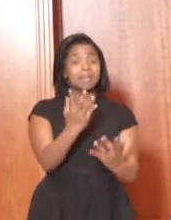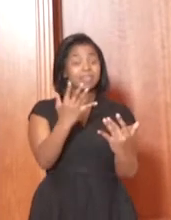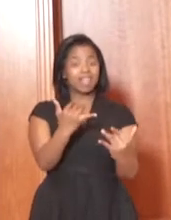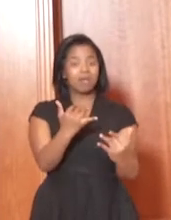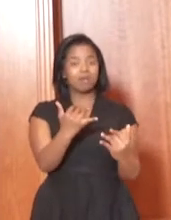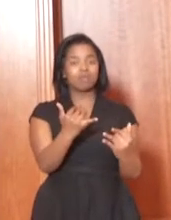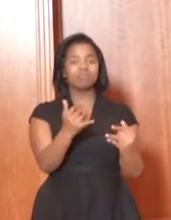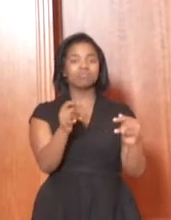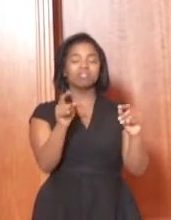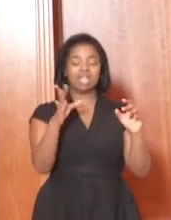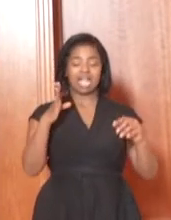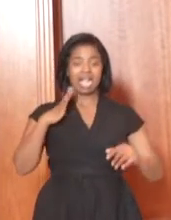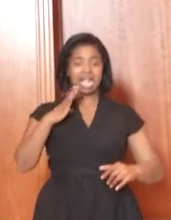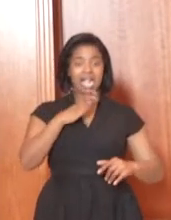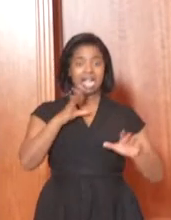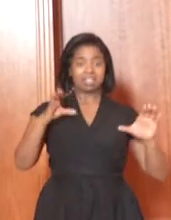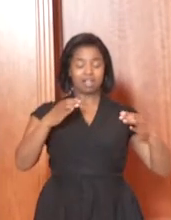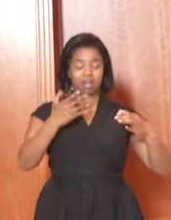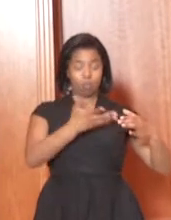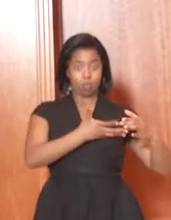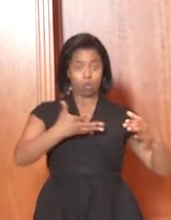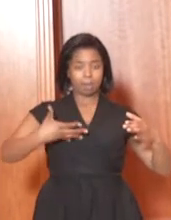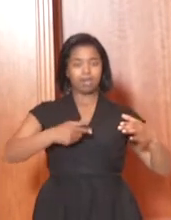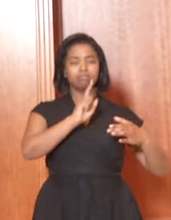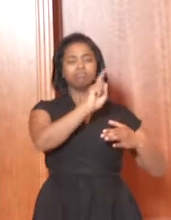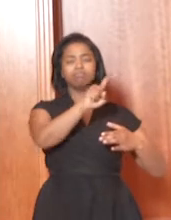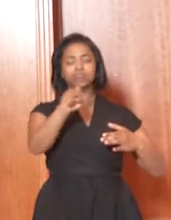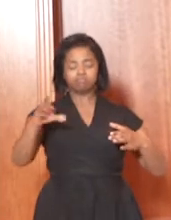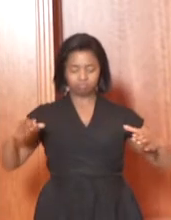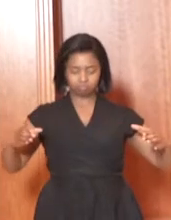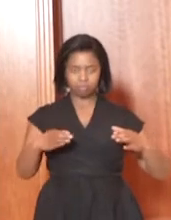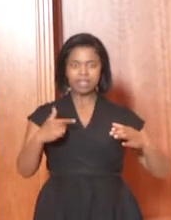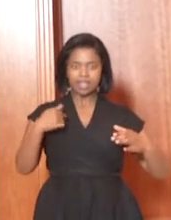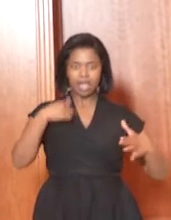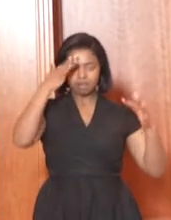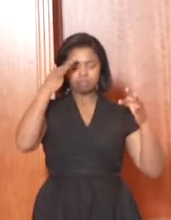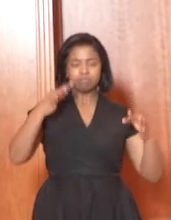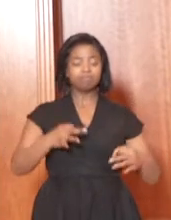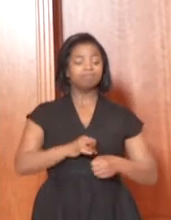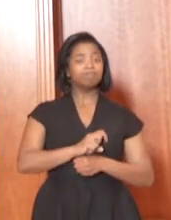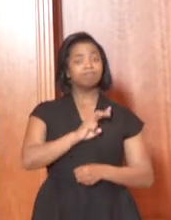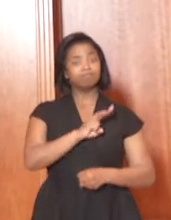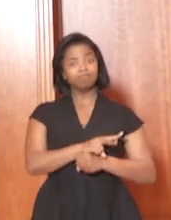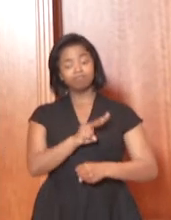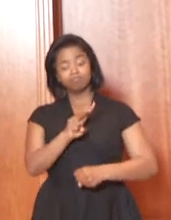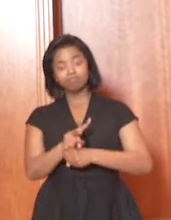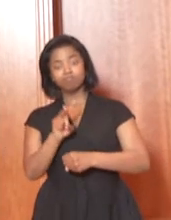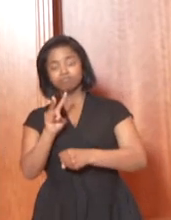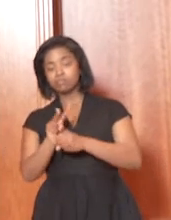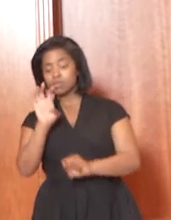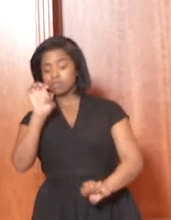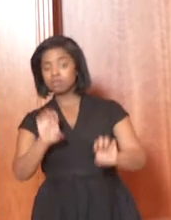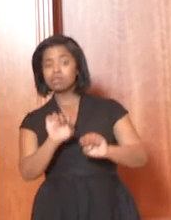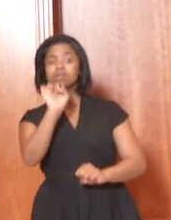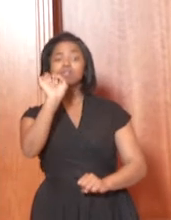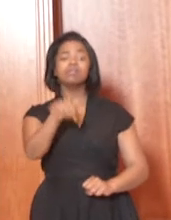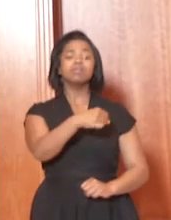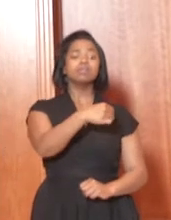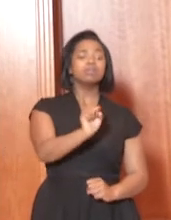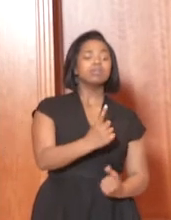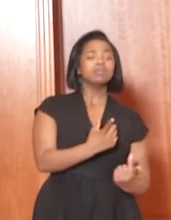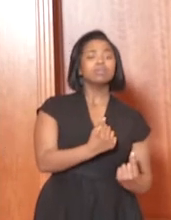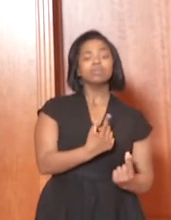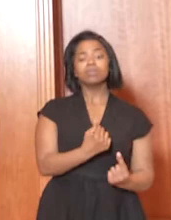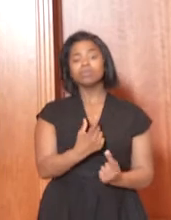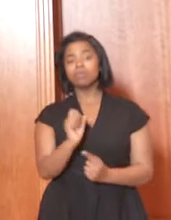which is made up of the women of our country, is that they are going to be the monitors and the evaluators and they